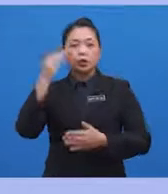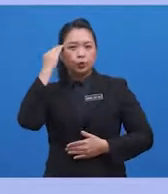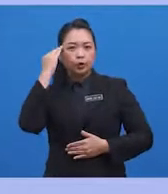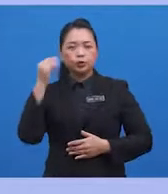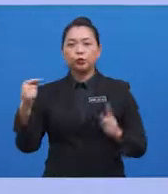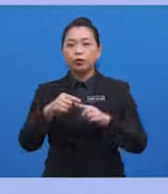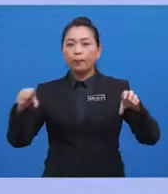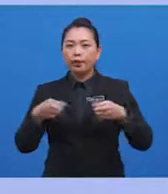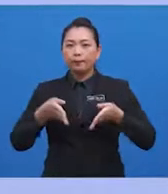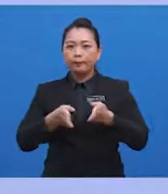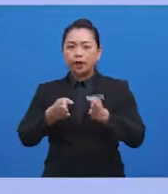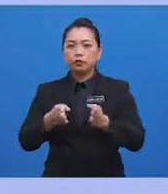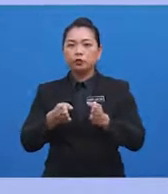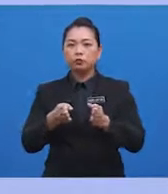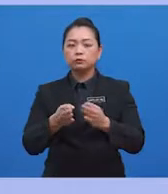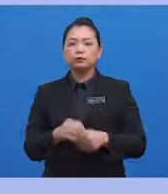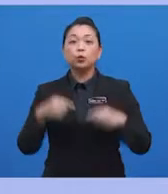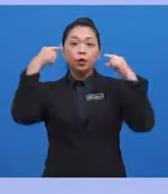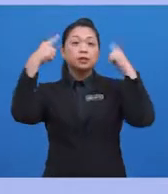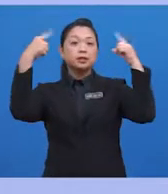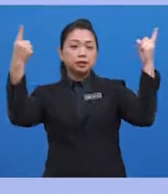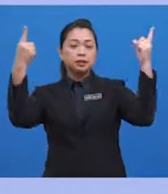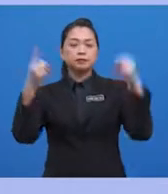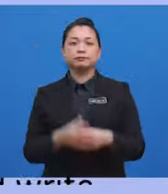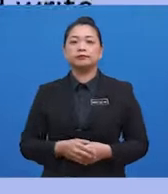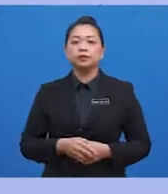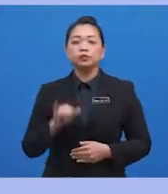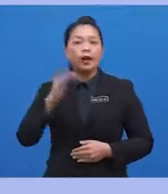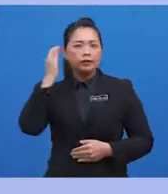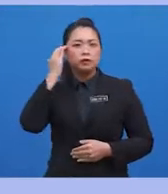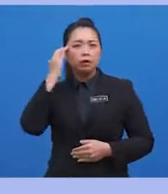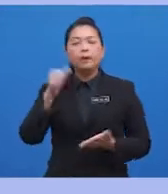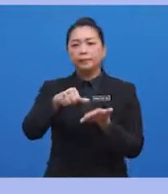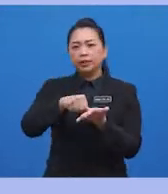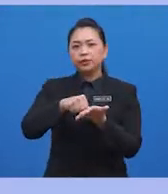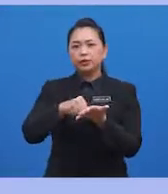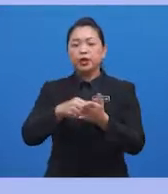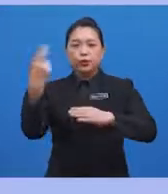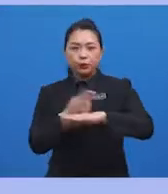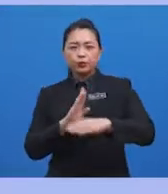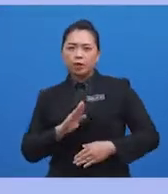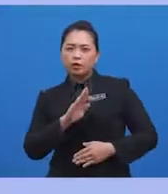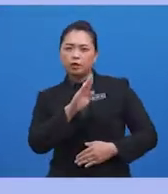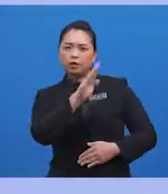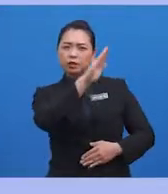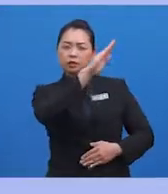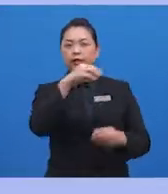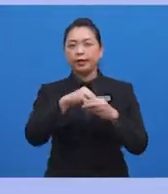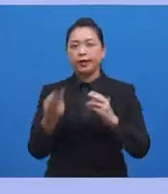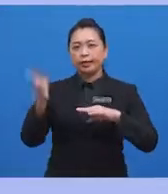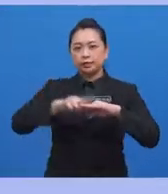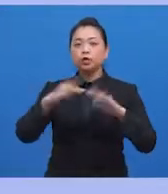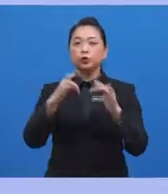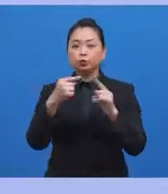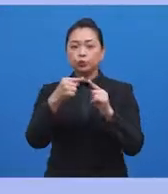path towards success a bit smoother. So I thought, my drug use escalated. In addition to